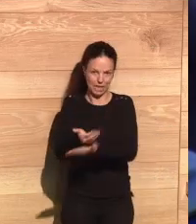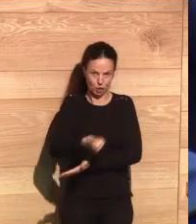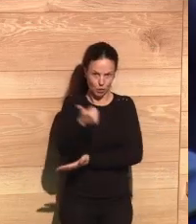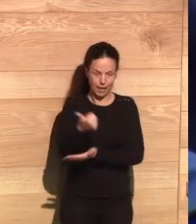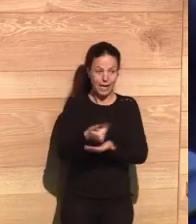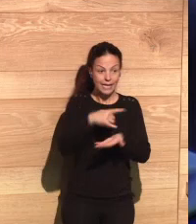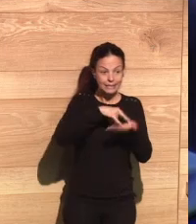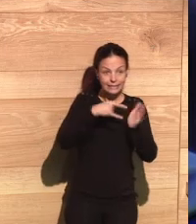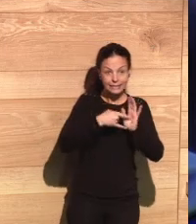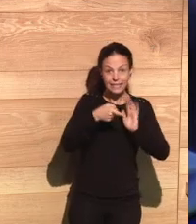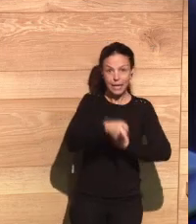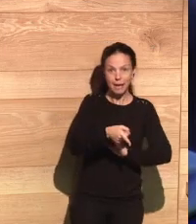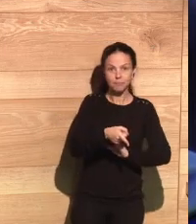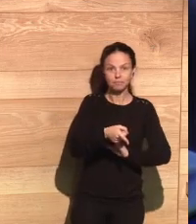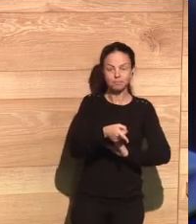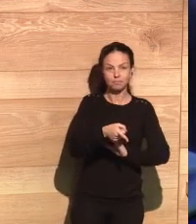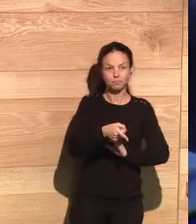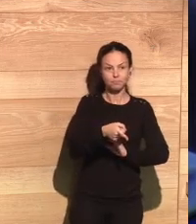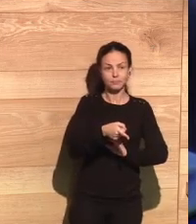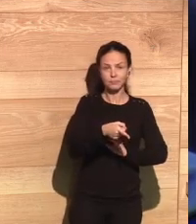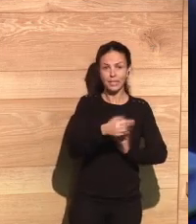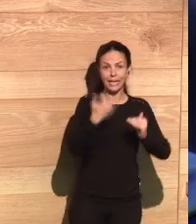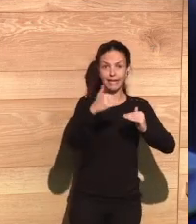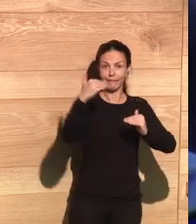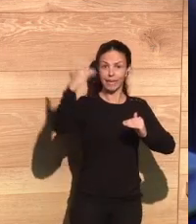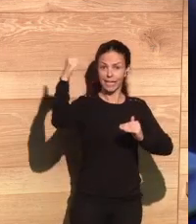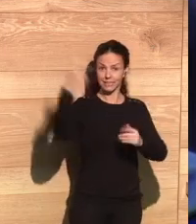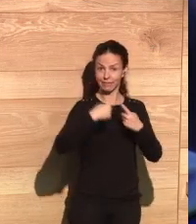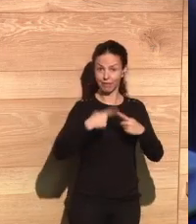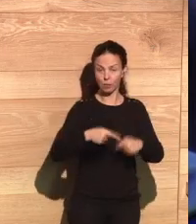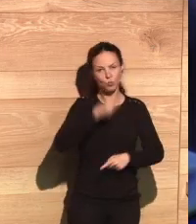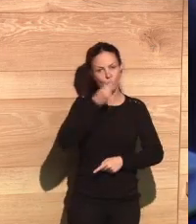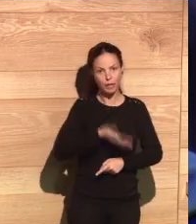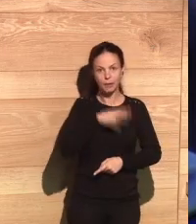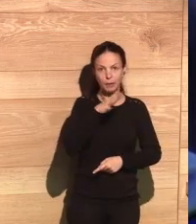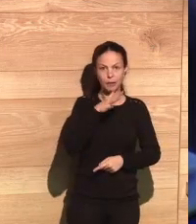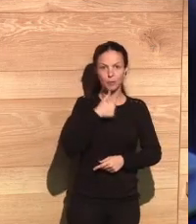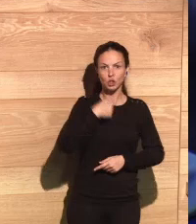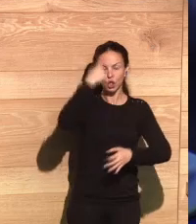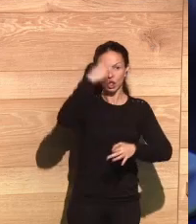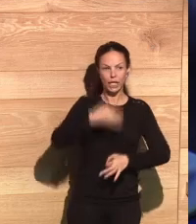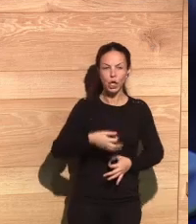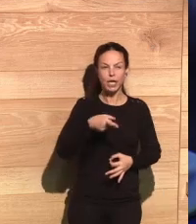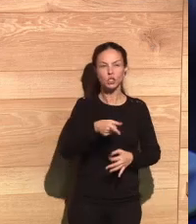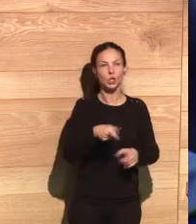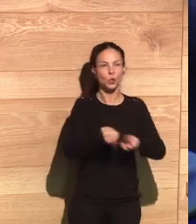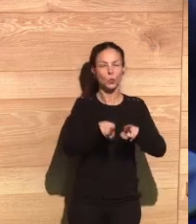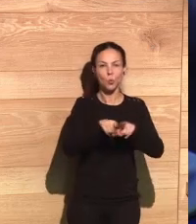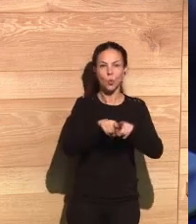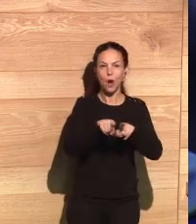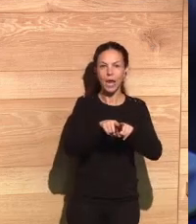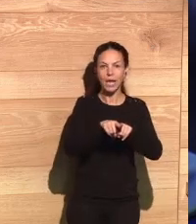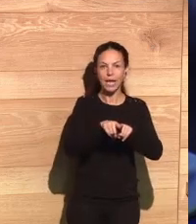further. And I think that this system of having a governance that has several levels is very